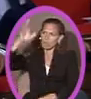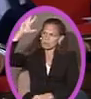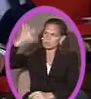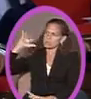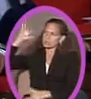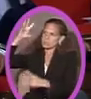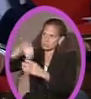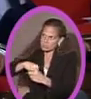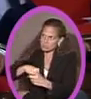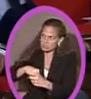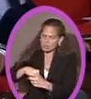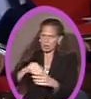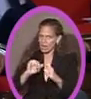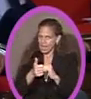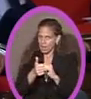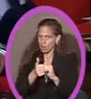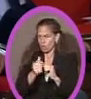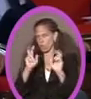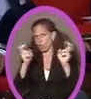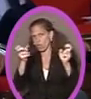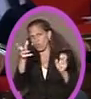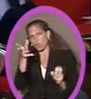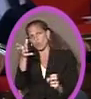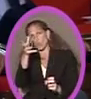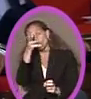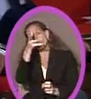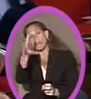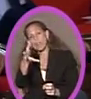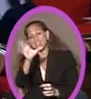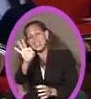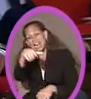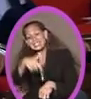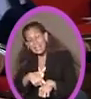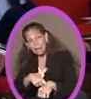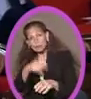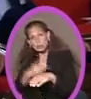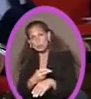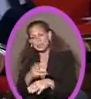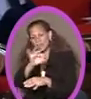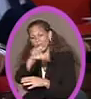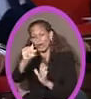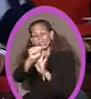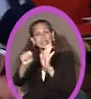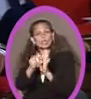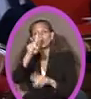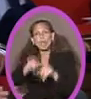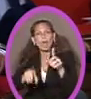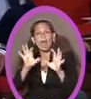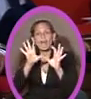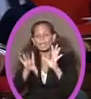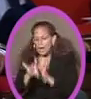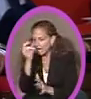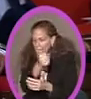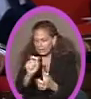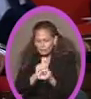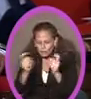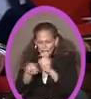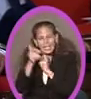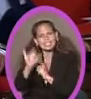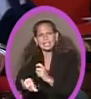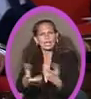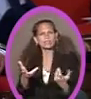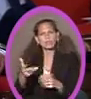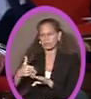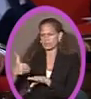statutes. Nine different times grandfather is used in Florida statutes. You cannot find a precedent for changing something like a